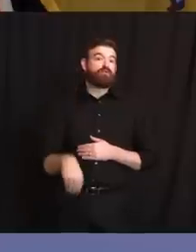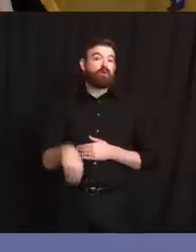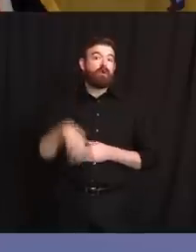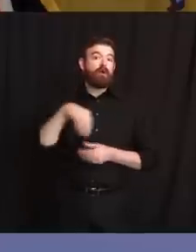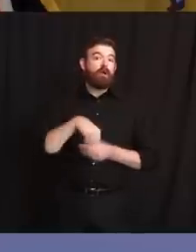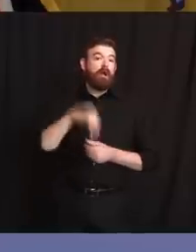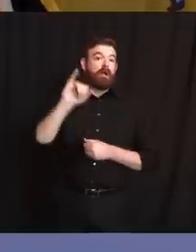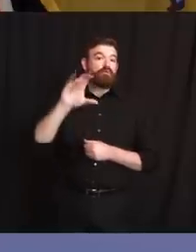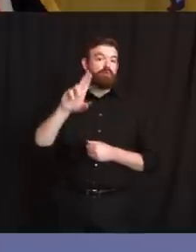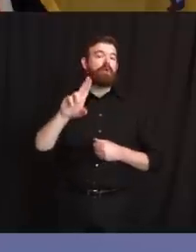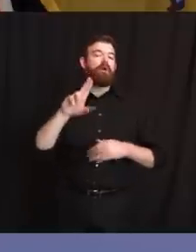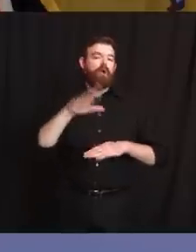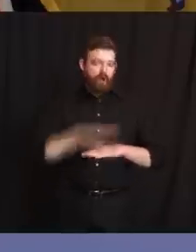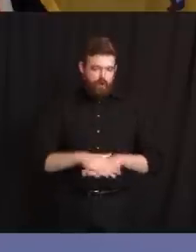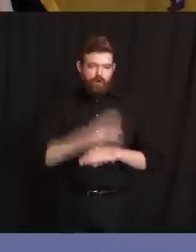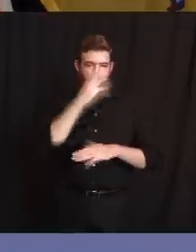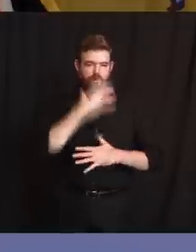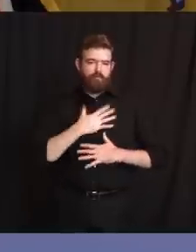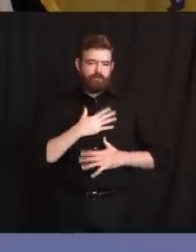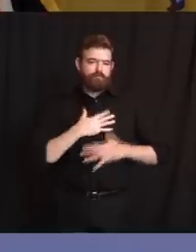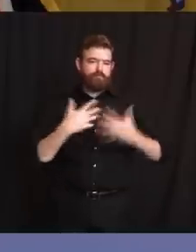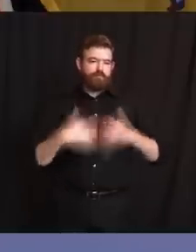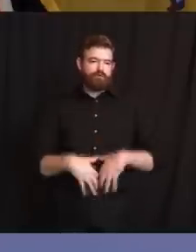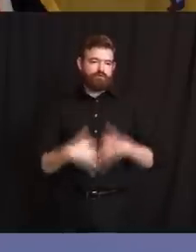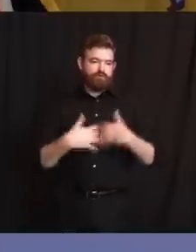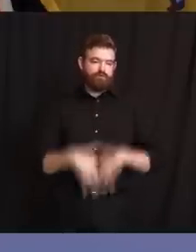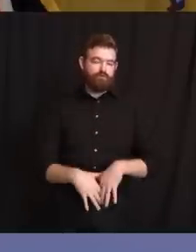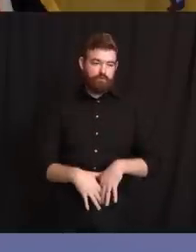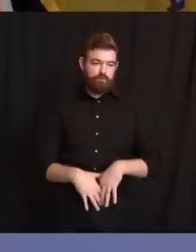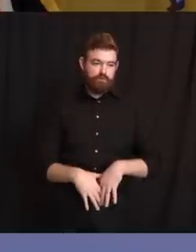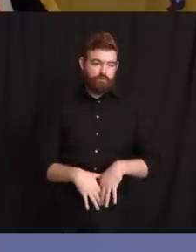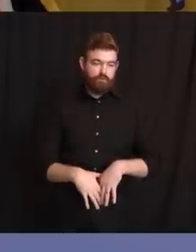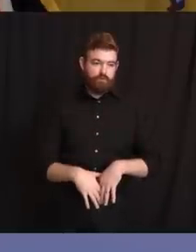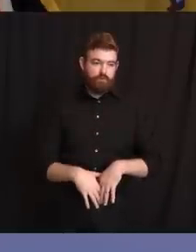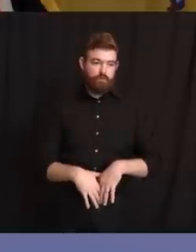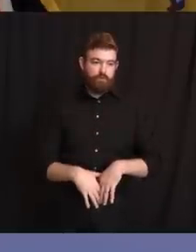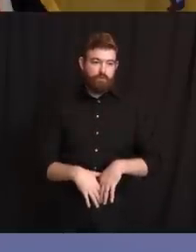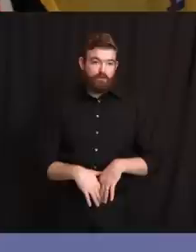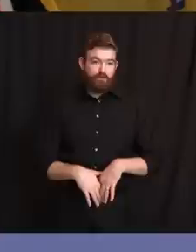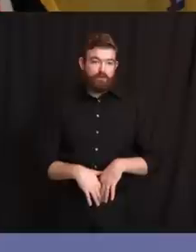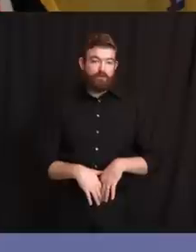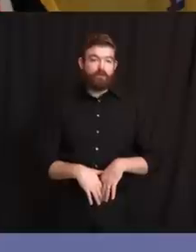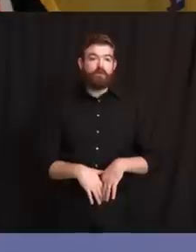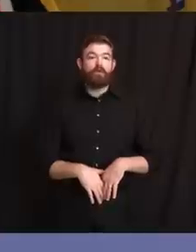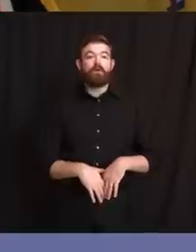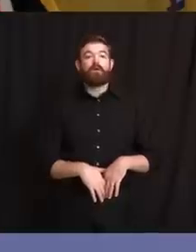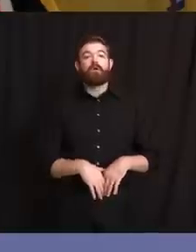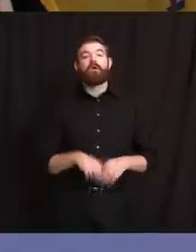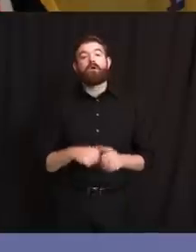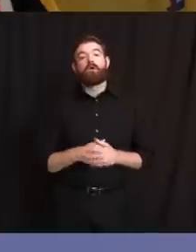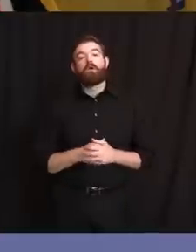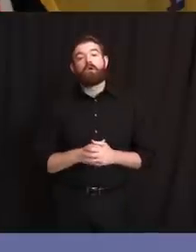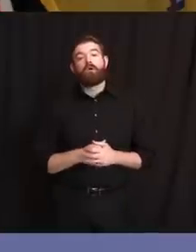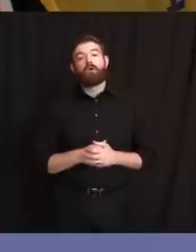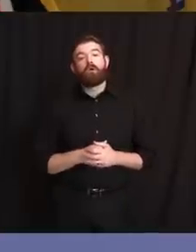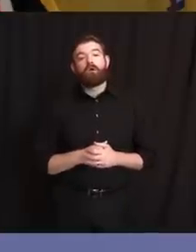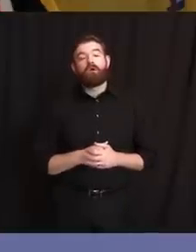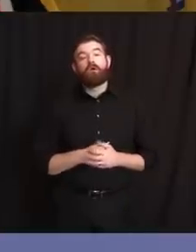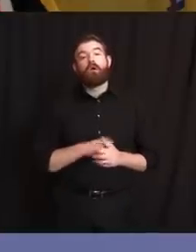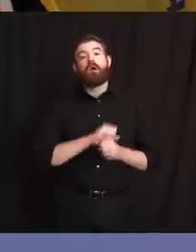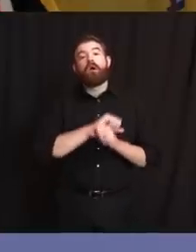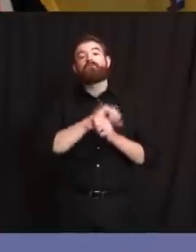patients are on ventilators. The breakdown of race and ethnicity for the deaths that were reported today